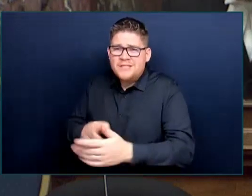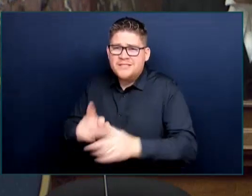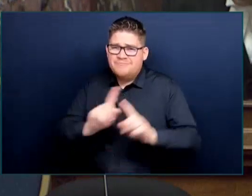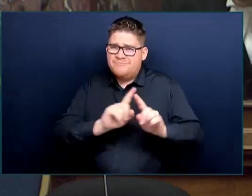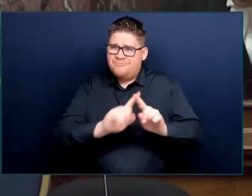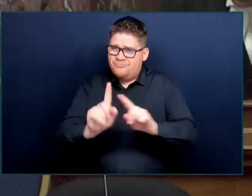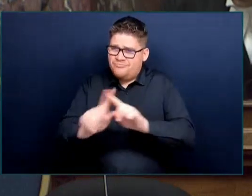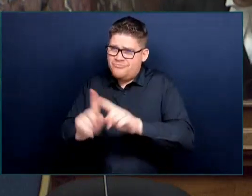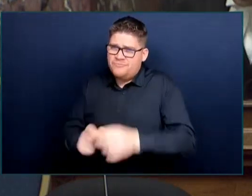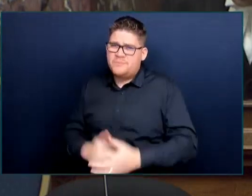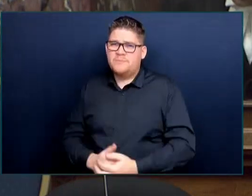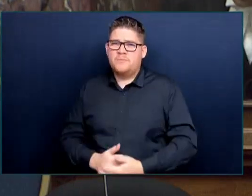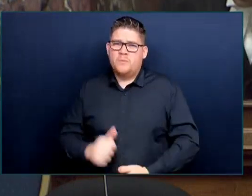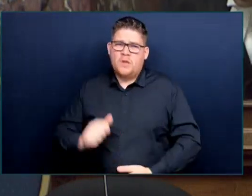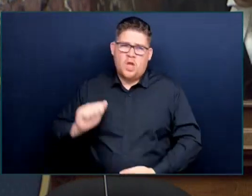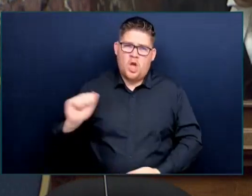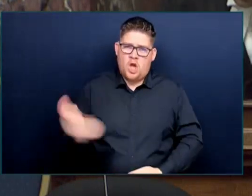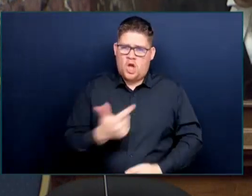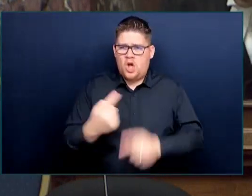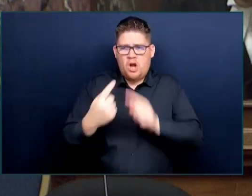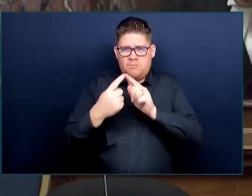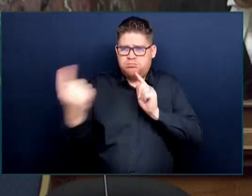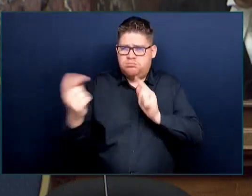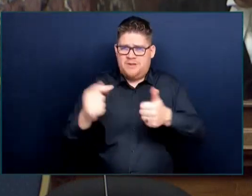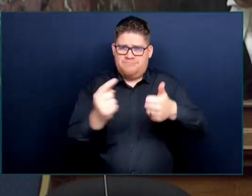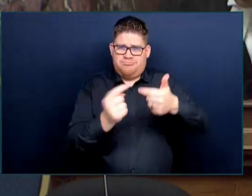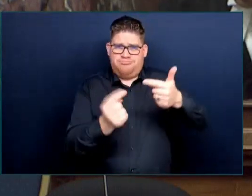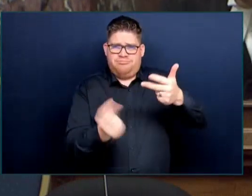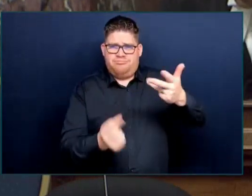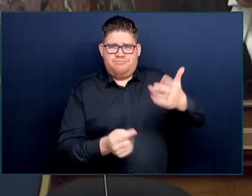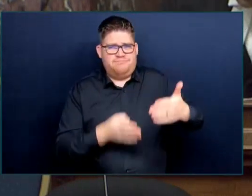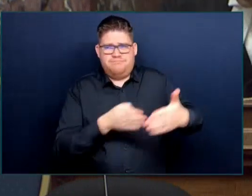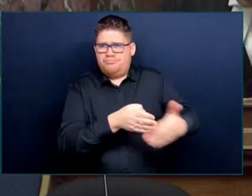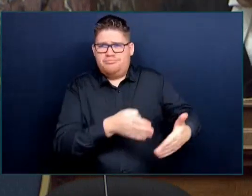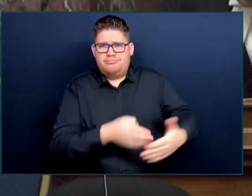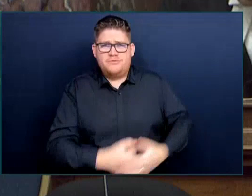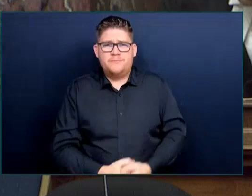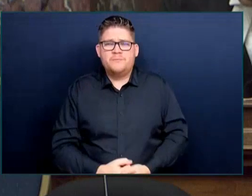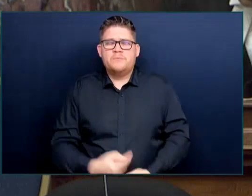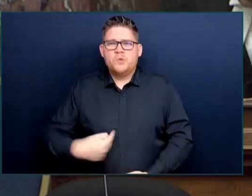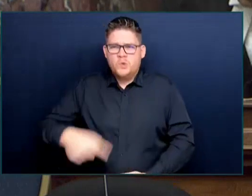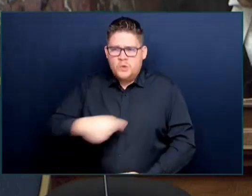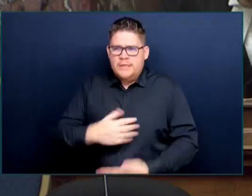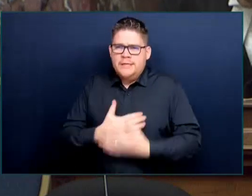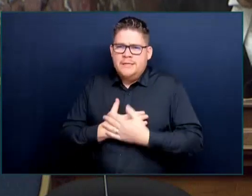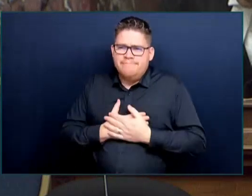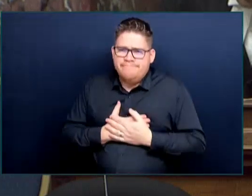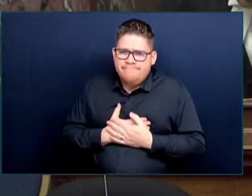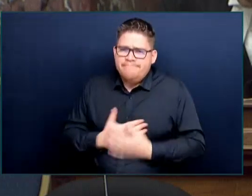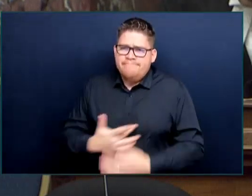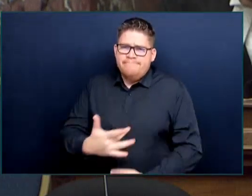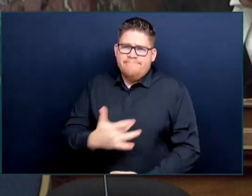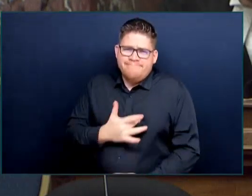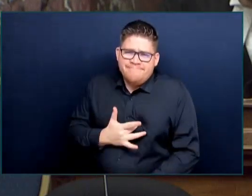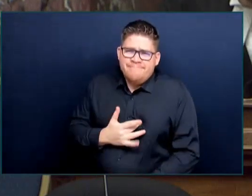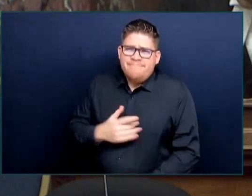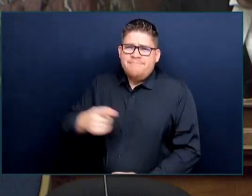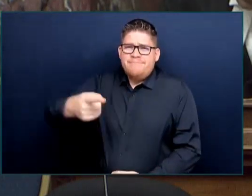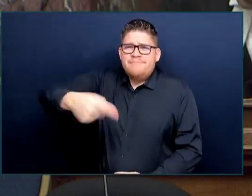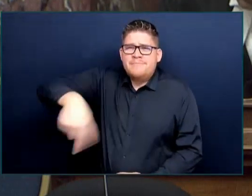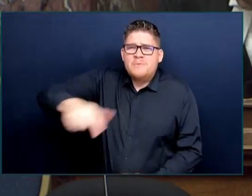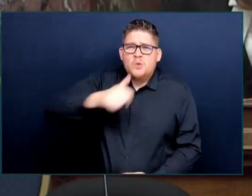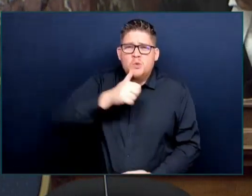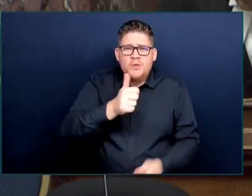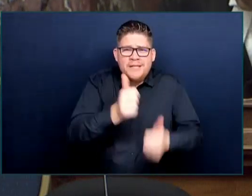And our heart goes out to the victims. Mr. Speaker, my role as Attorney General is to make sure that the justice system